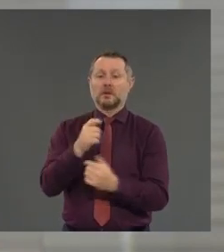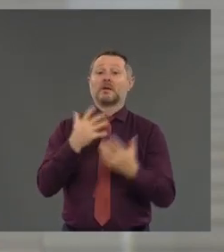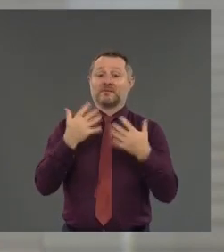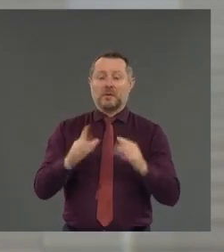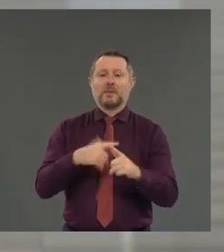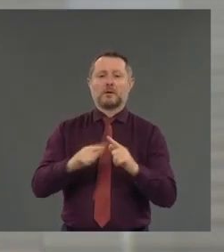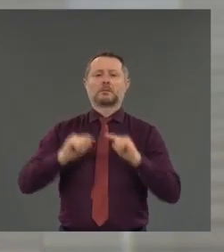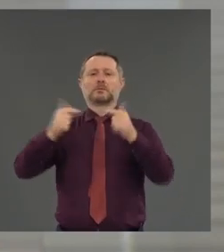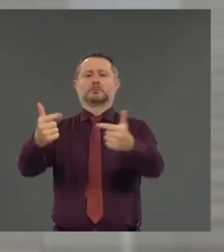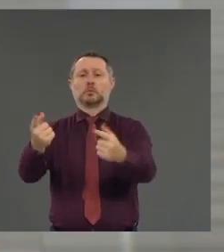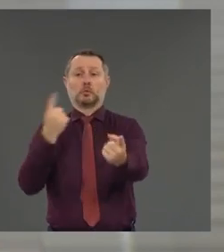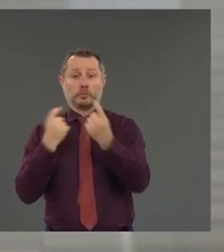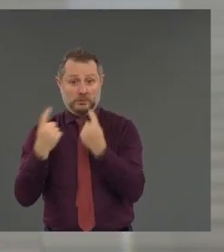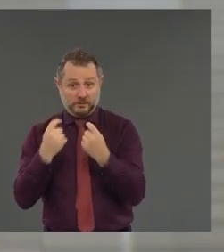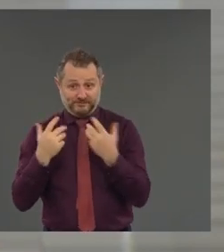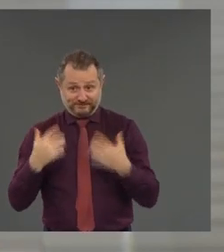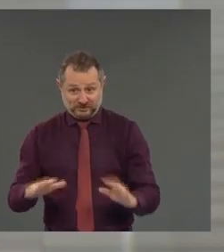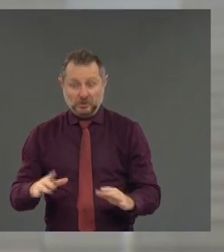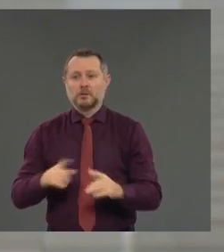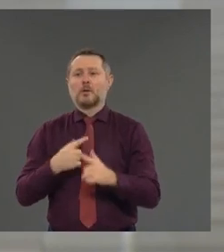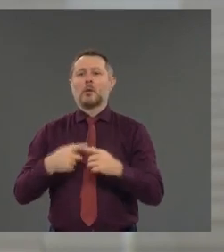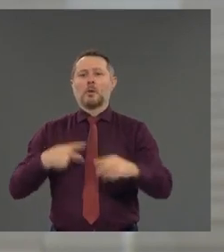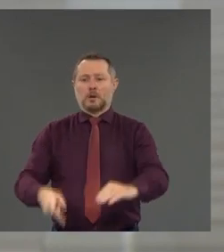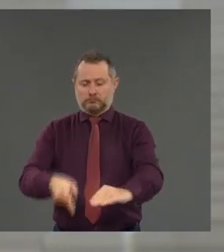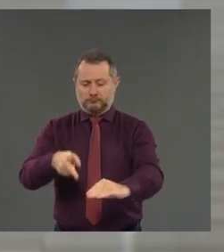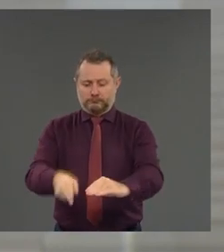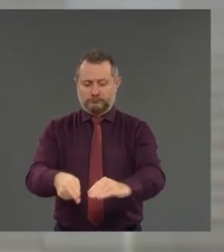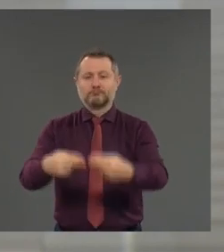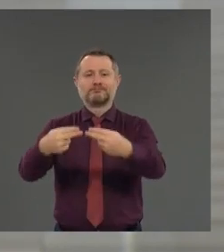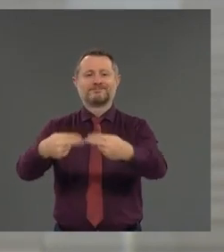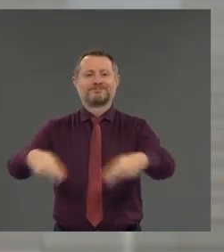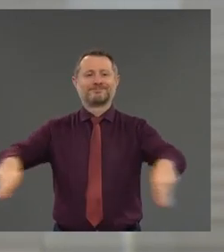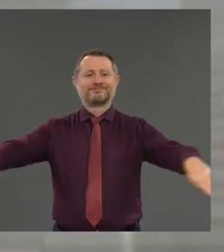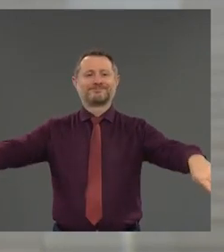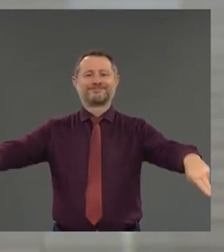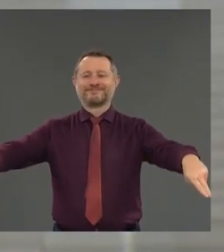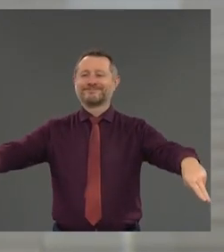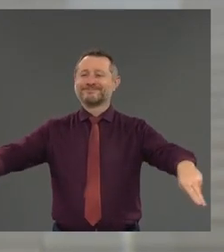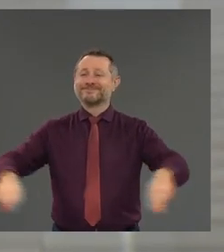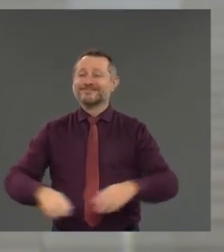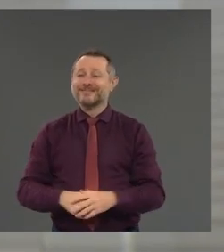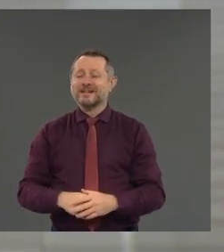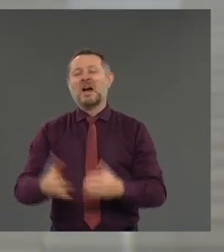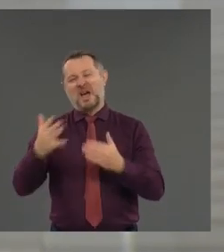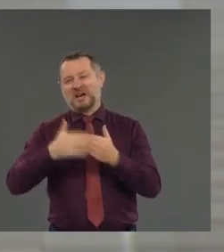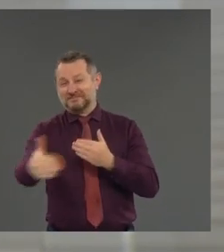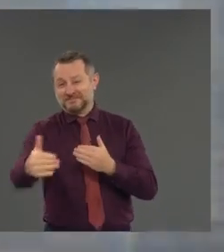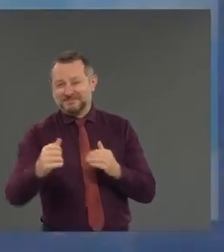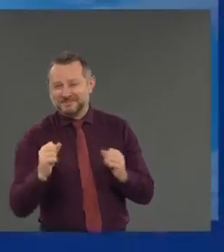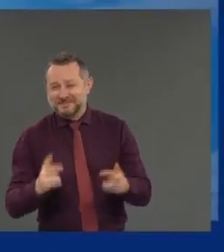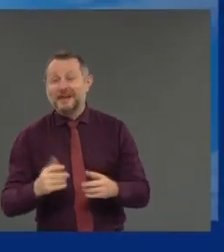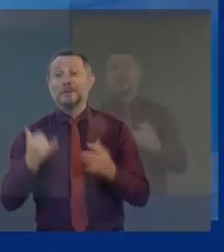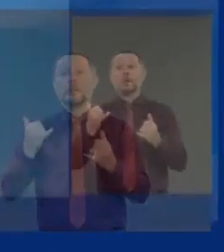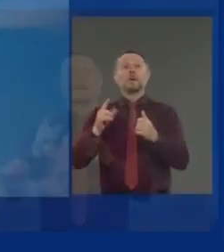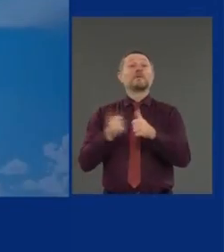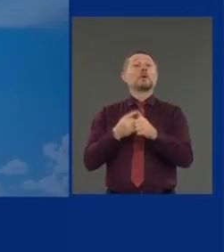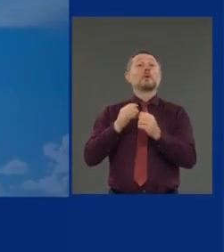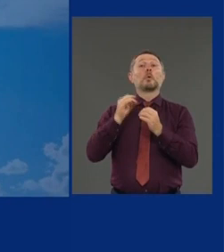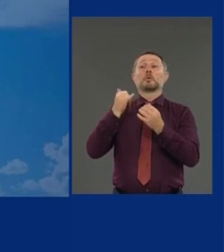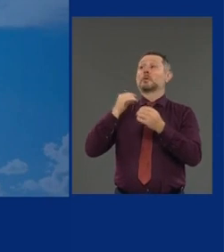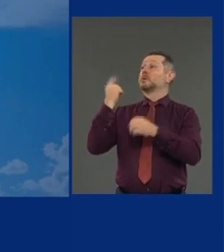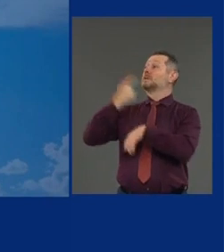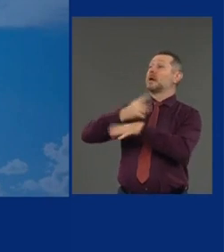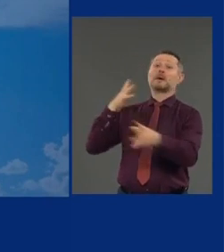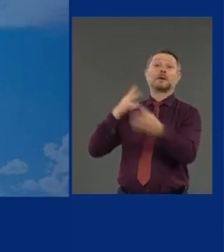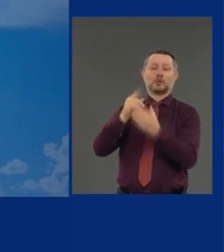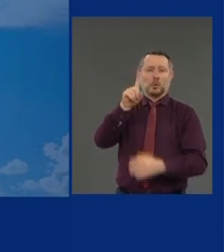a ribbon, and we will go from there. Today is day 102, dealing with